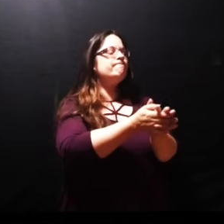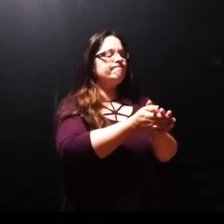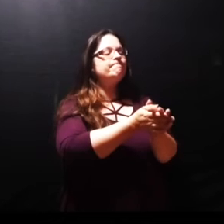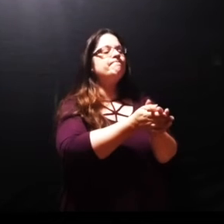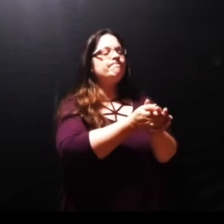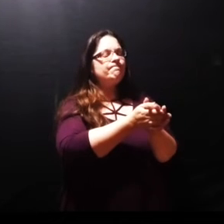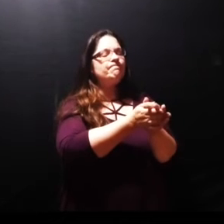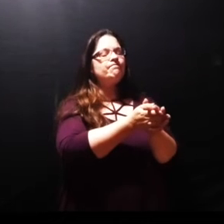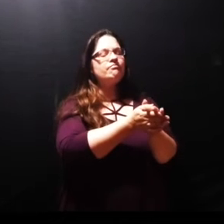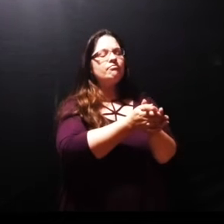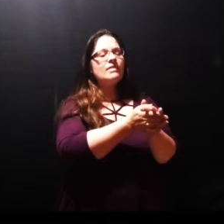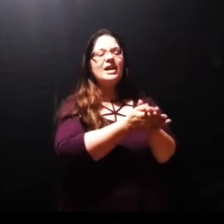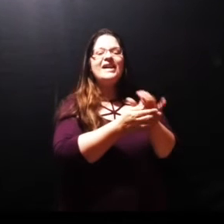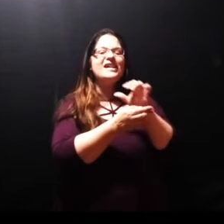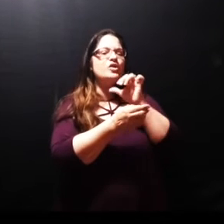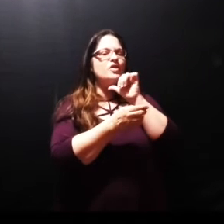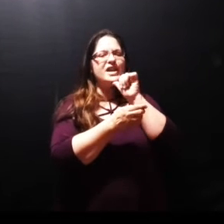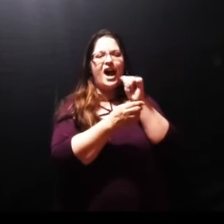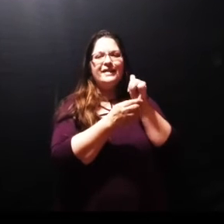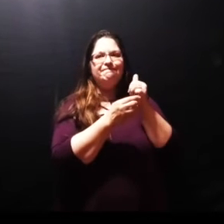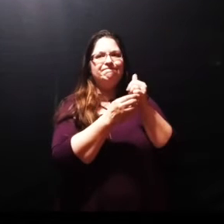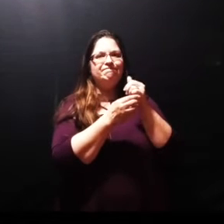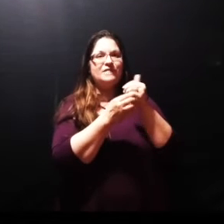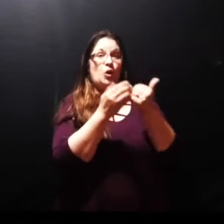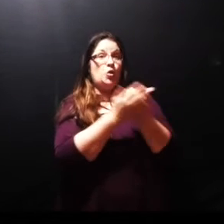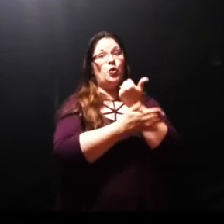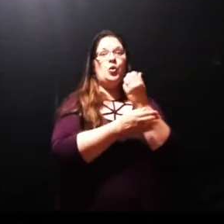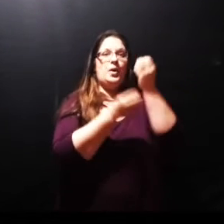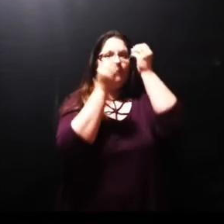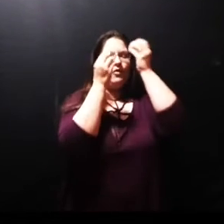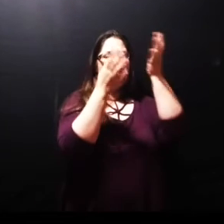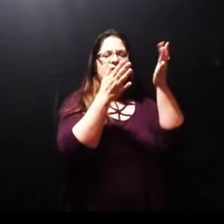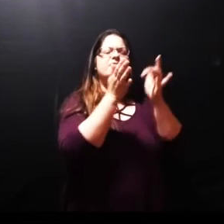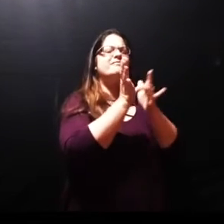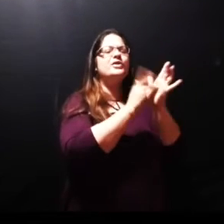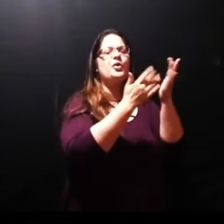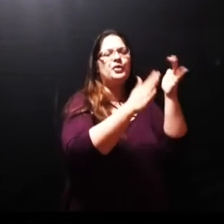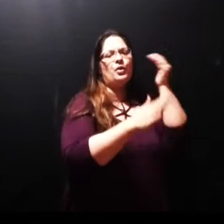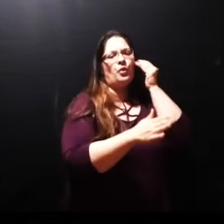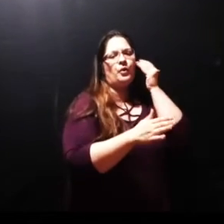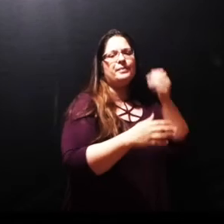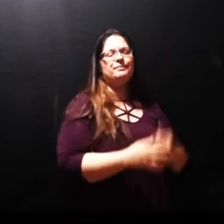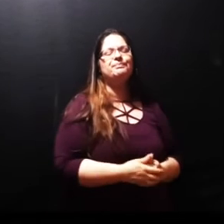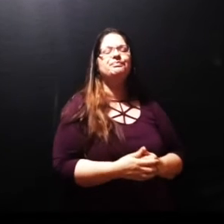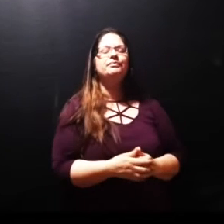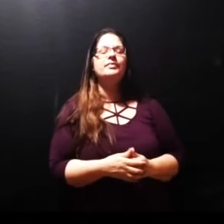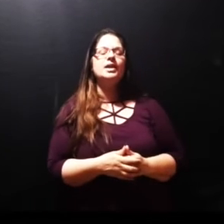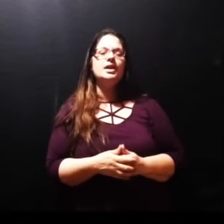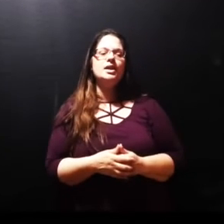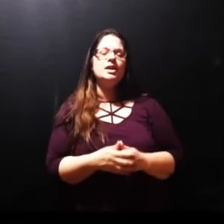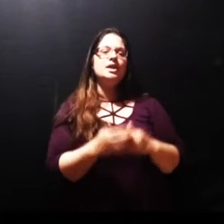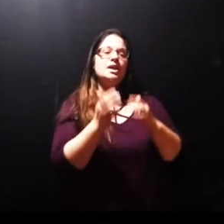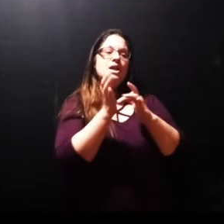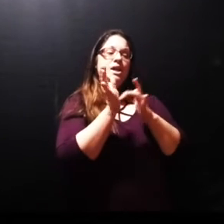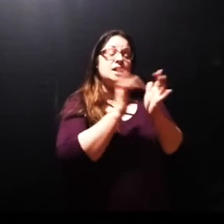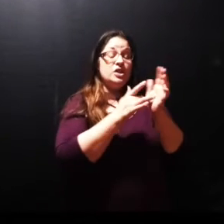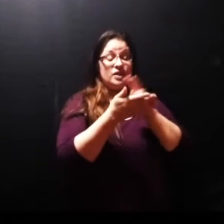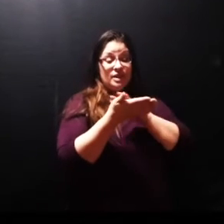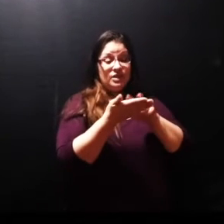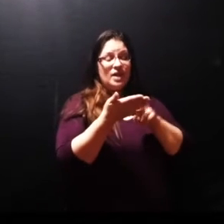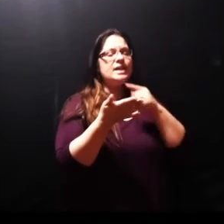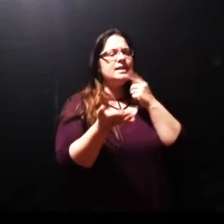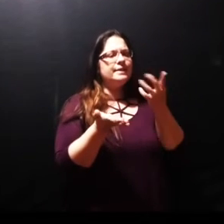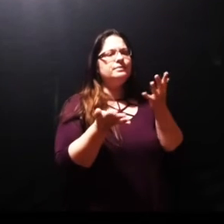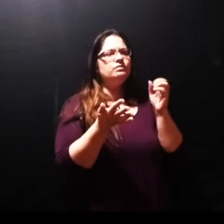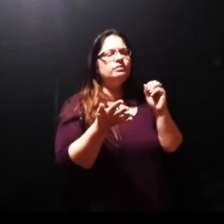he knows but look at verse 4 chapter 11 when Jesus heard that he said this sickness is not unto